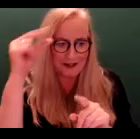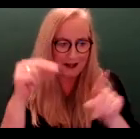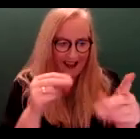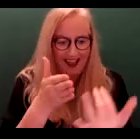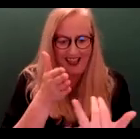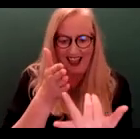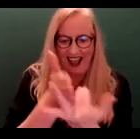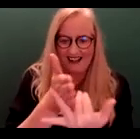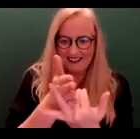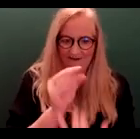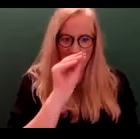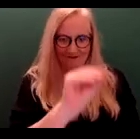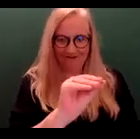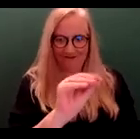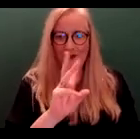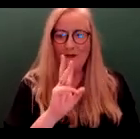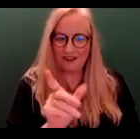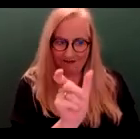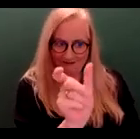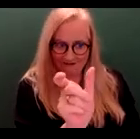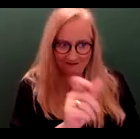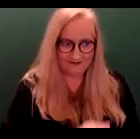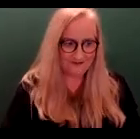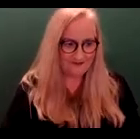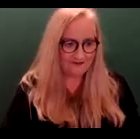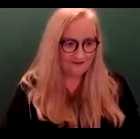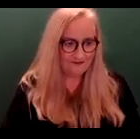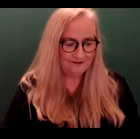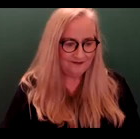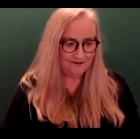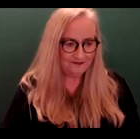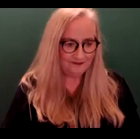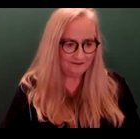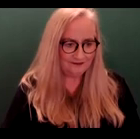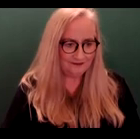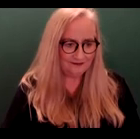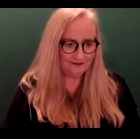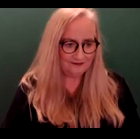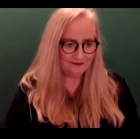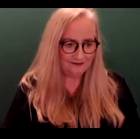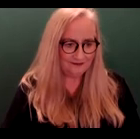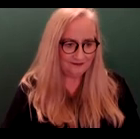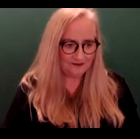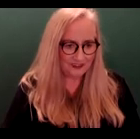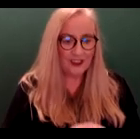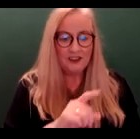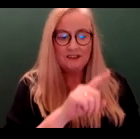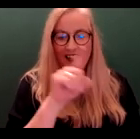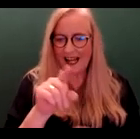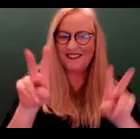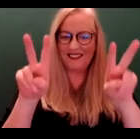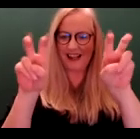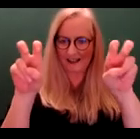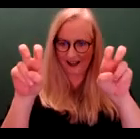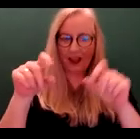as our submission title. We'll then